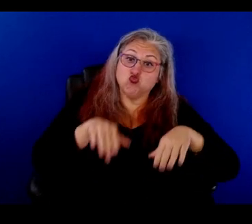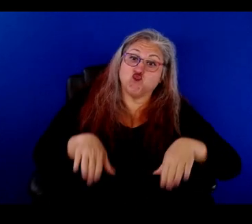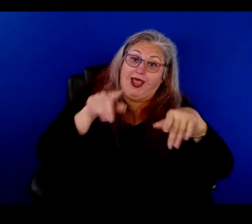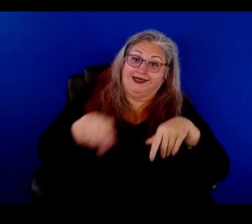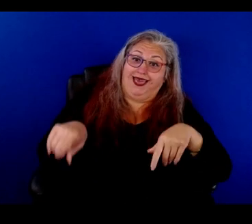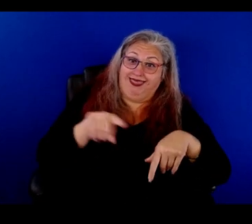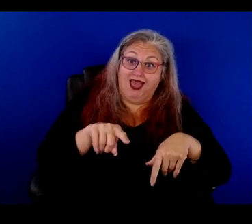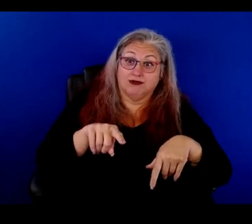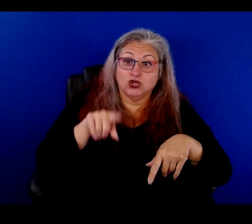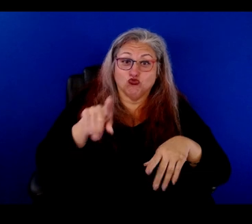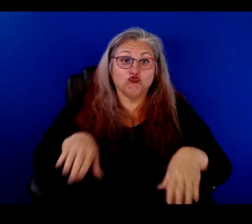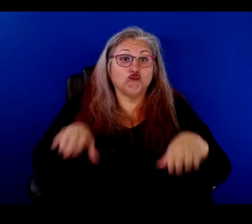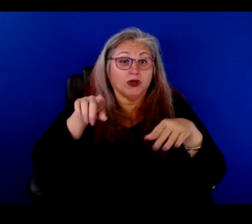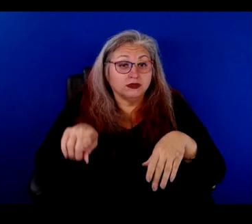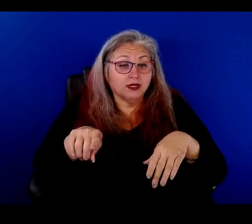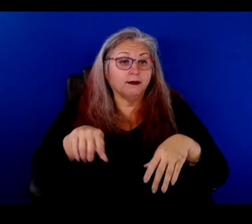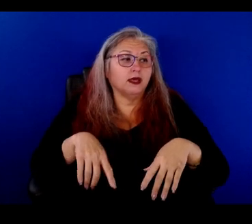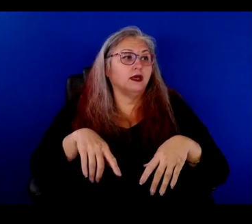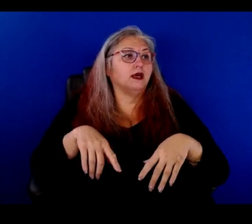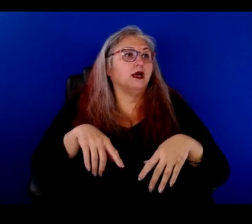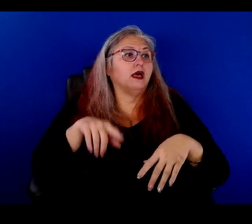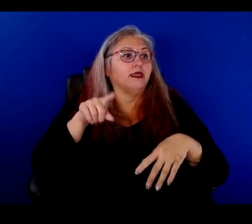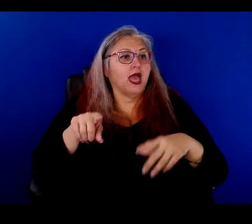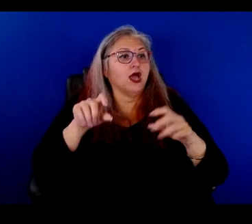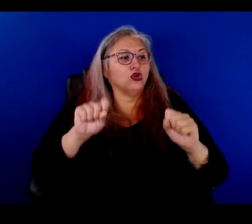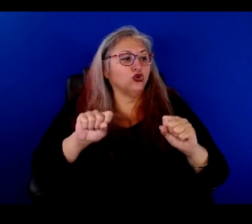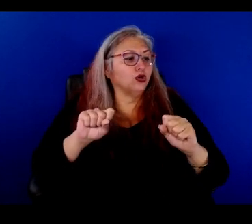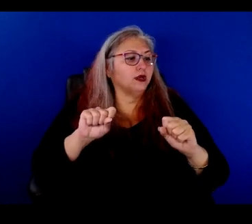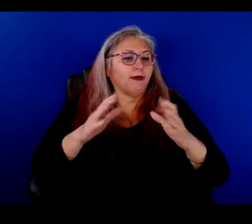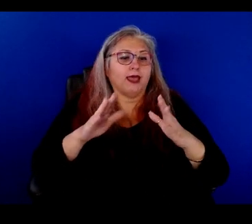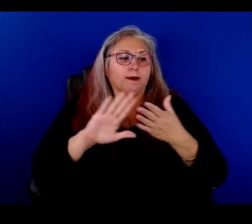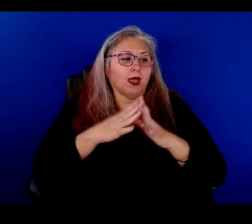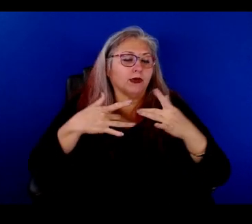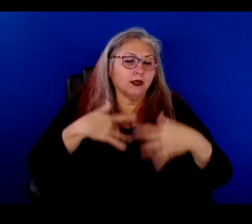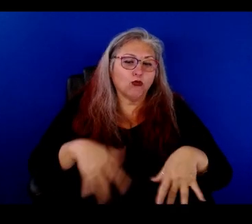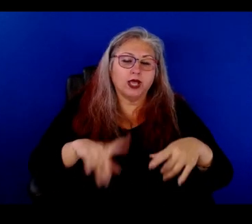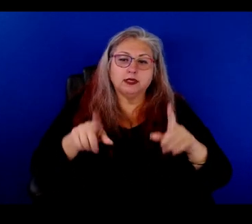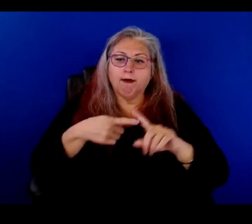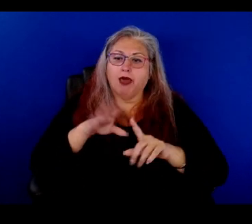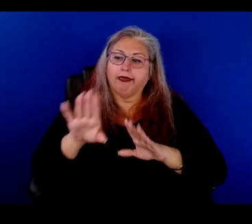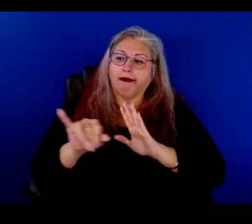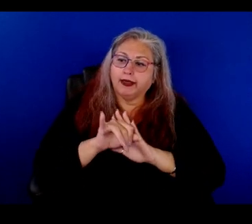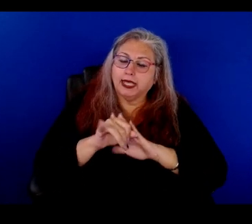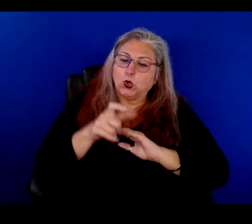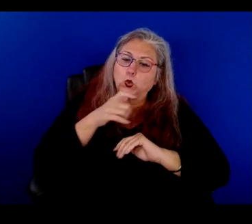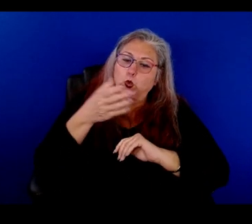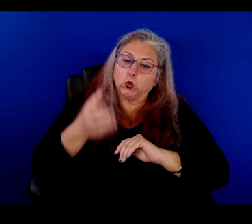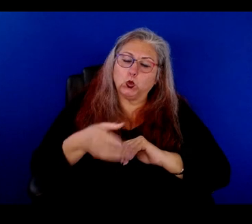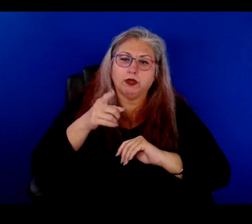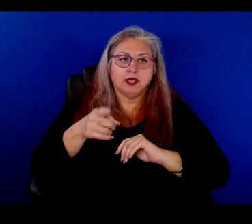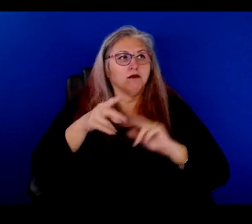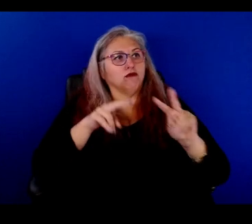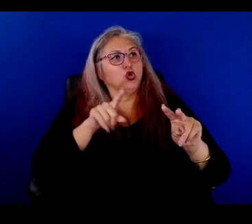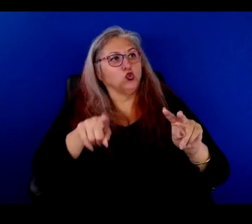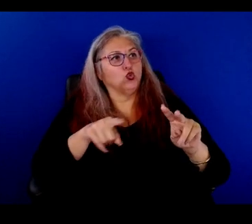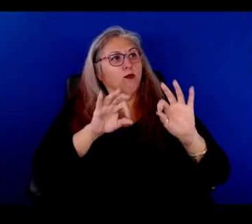Do I mean, yeah, you raised them and you know, where they could have fallen into a depression about who they are. Uh, they had you as